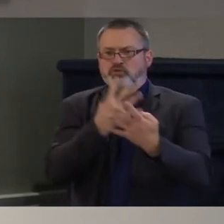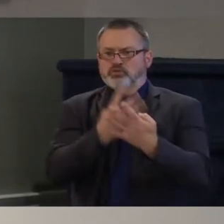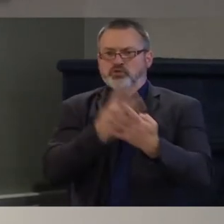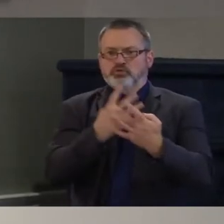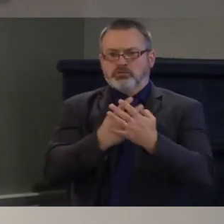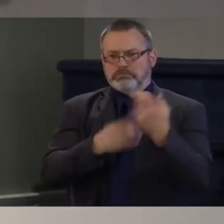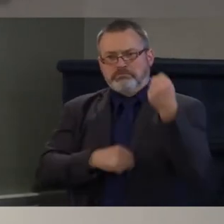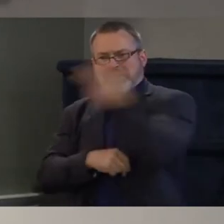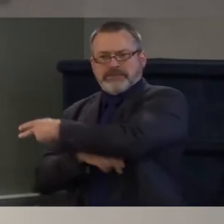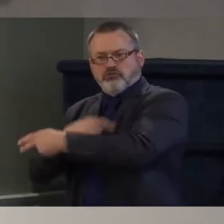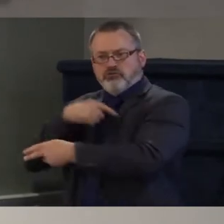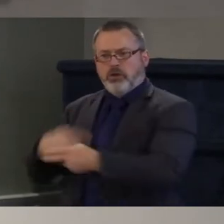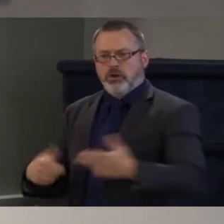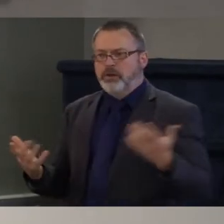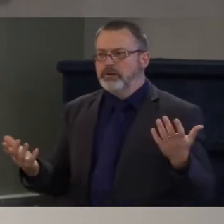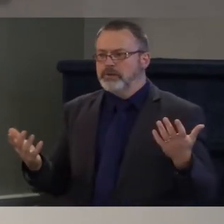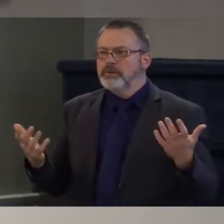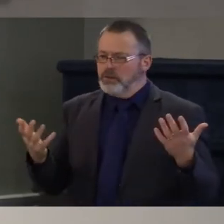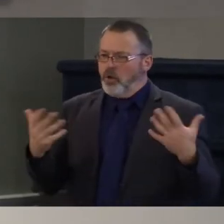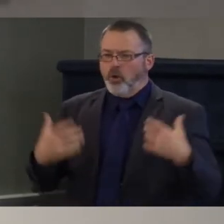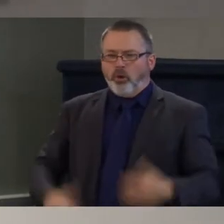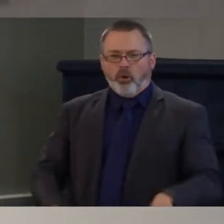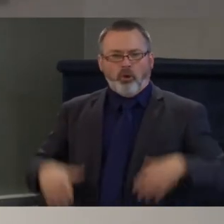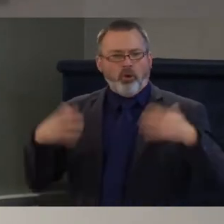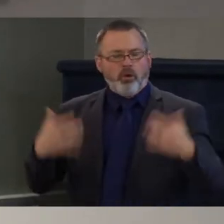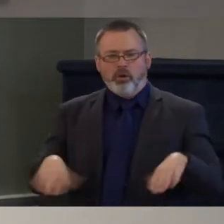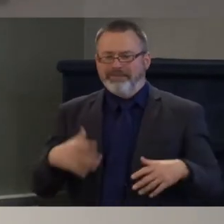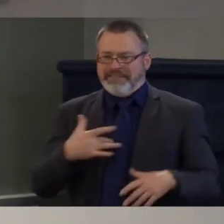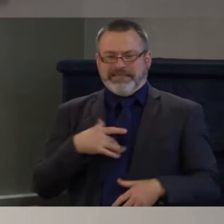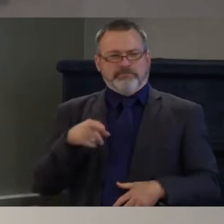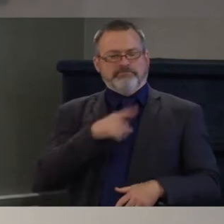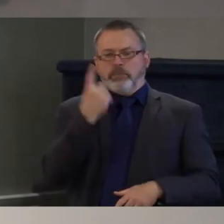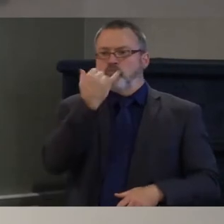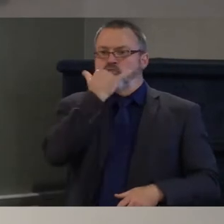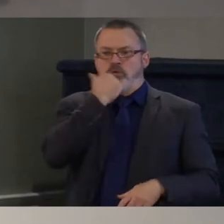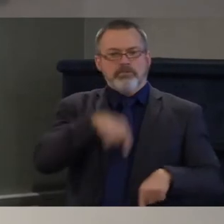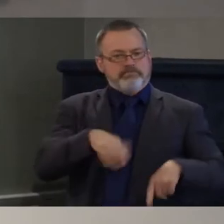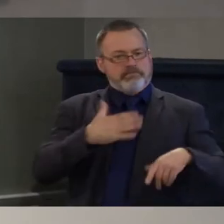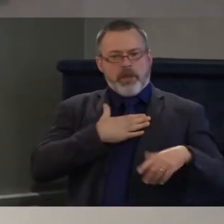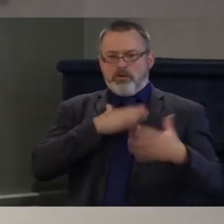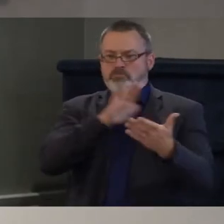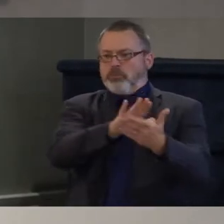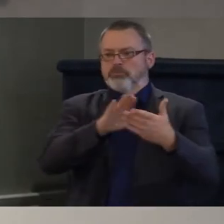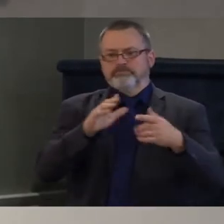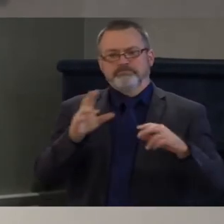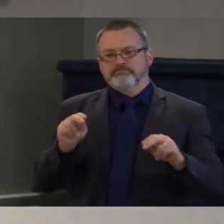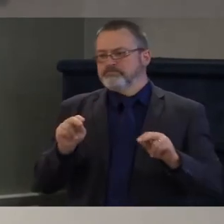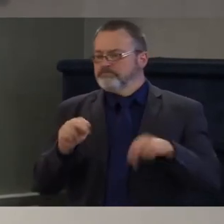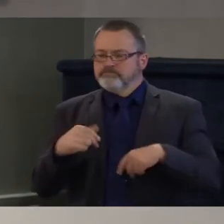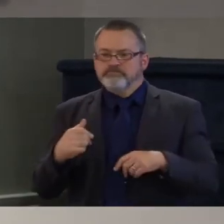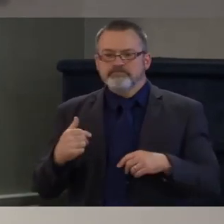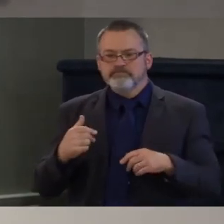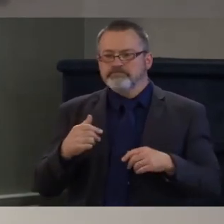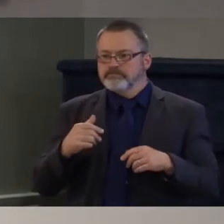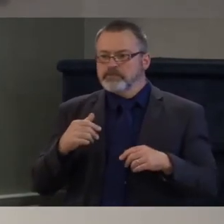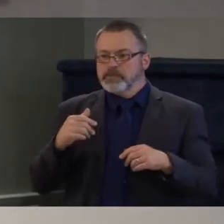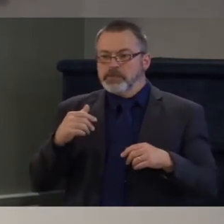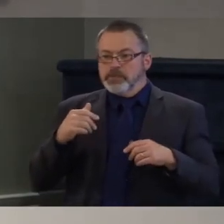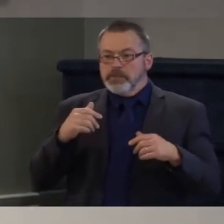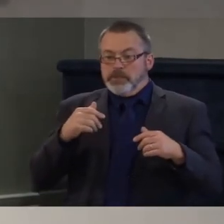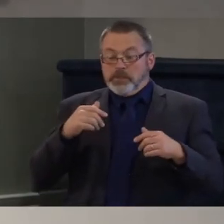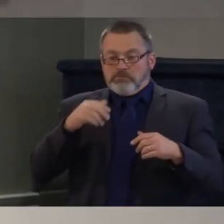who's a disabled person in the correctional facility and they're not violent, that's the wrong place for them. That will probably solve a big portion of this problem.